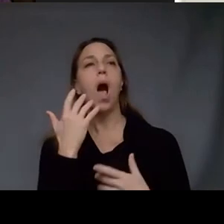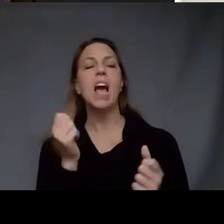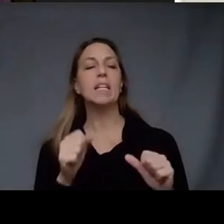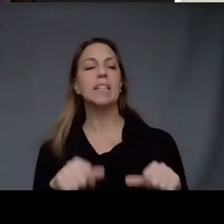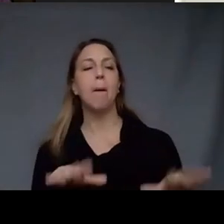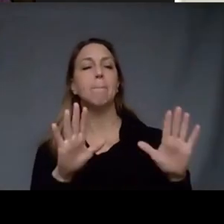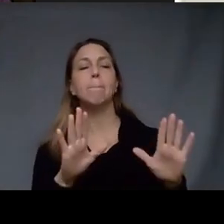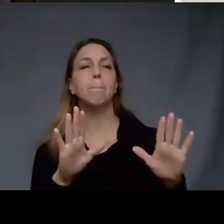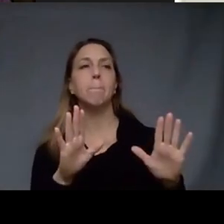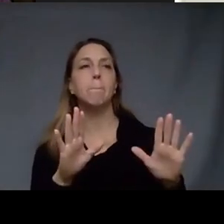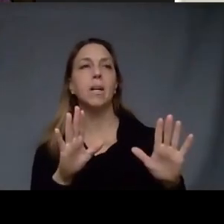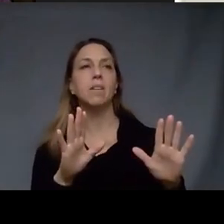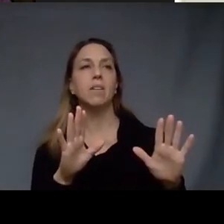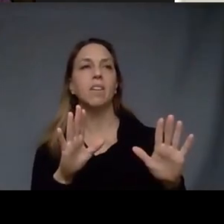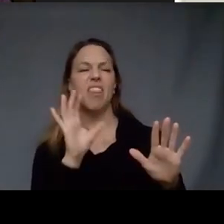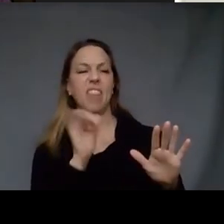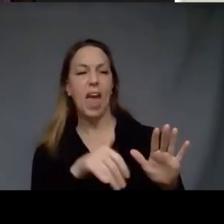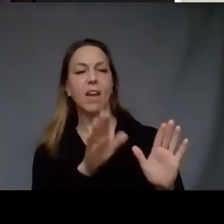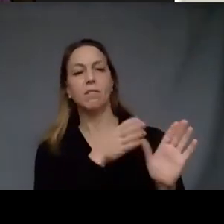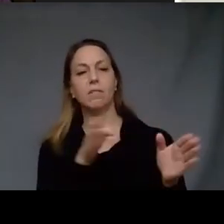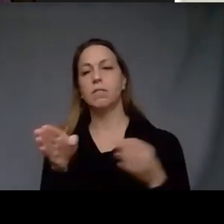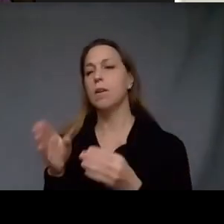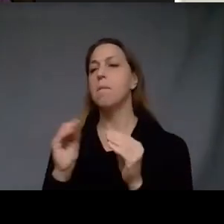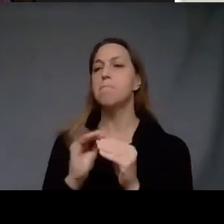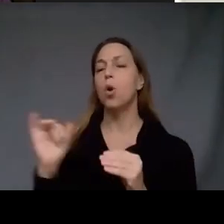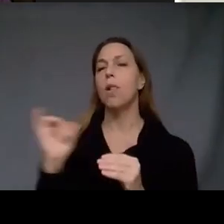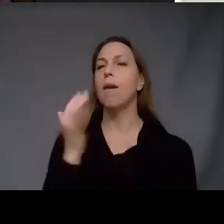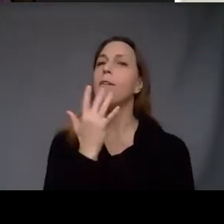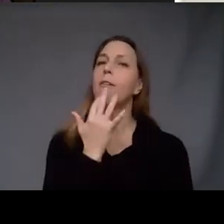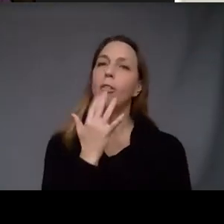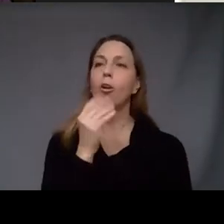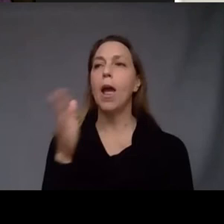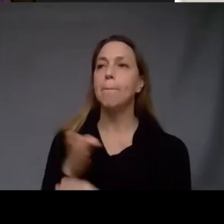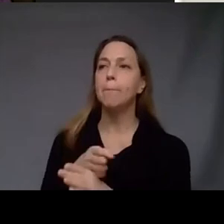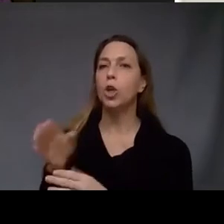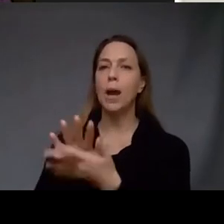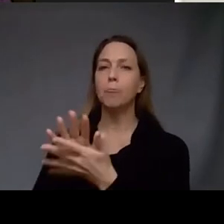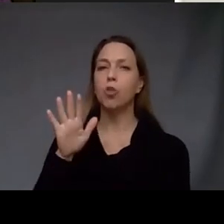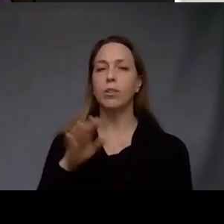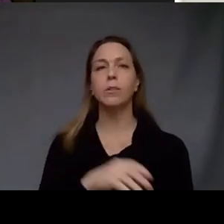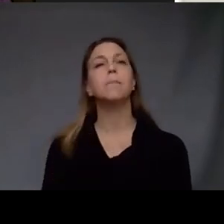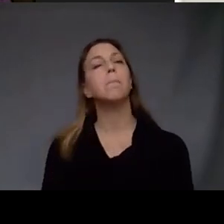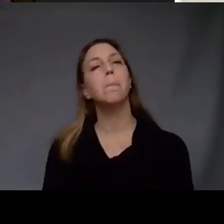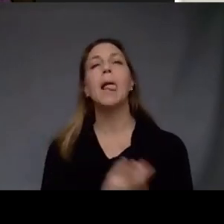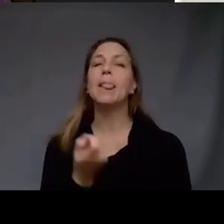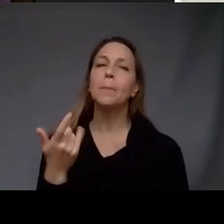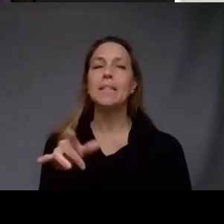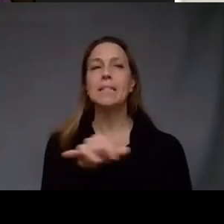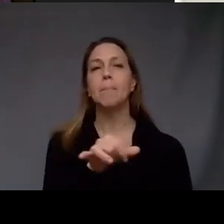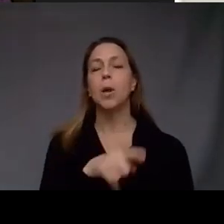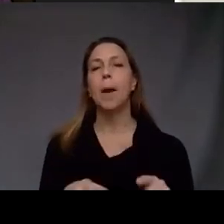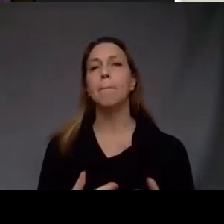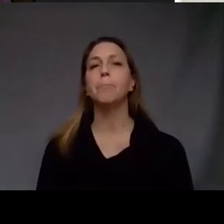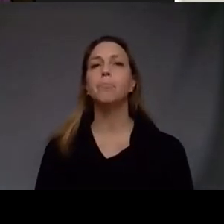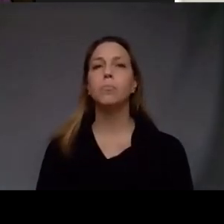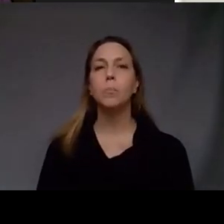representational elements and become focused on color field and pure abstraction so just a little bit of an overlap but I do